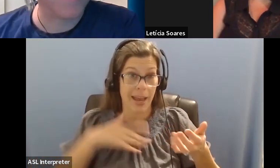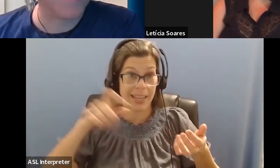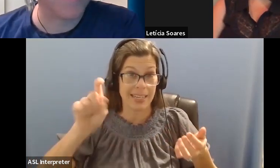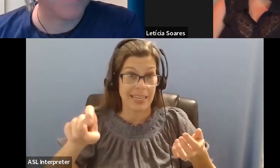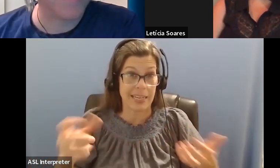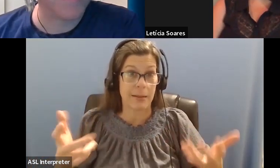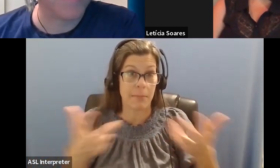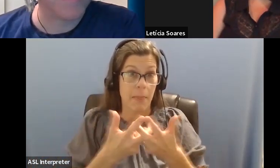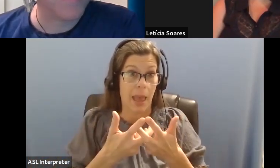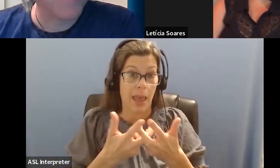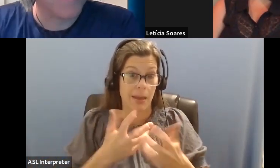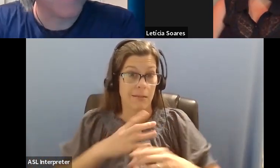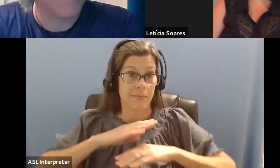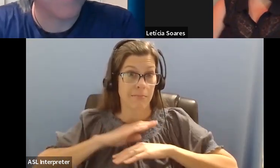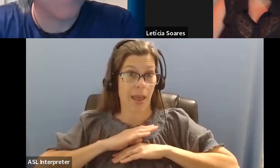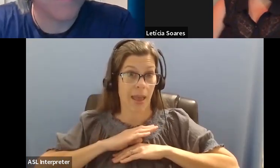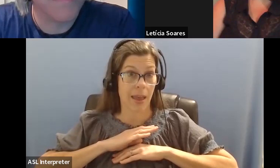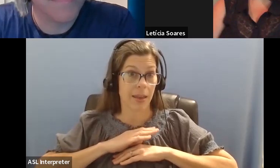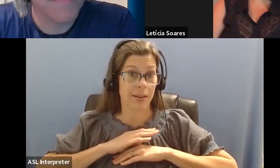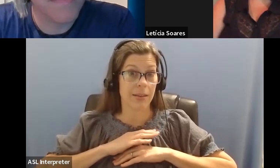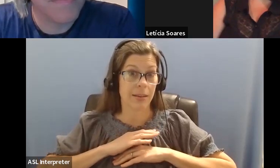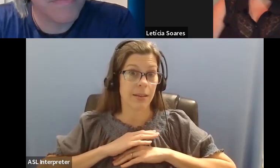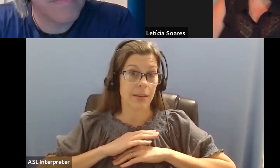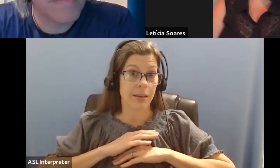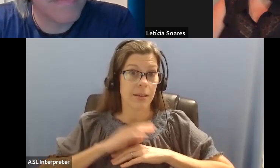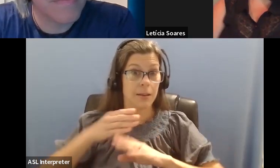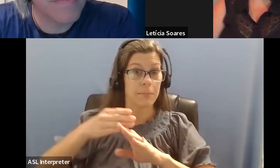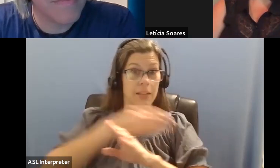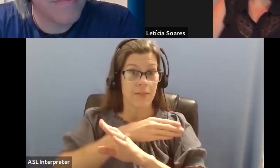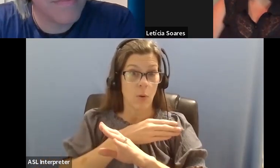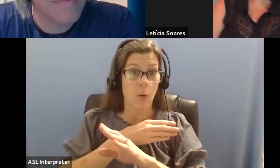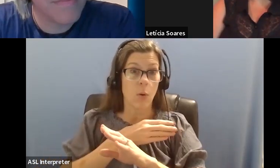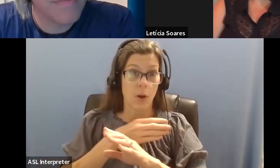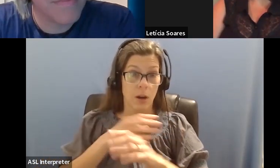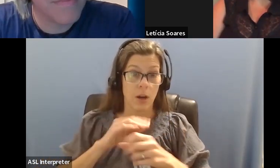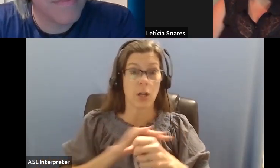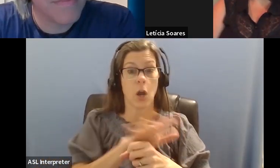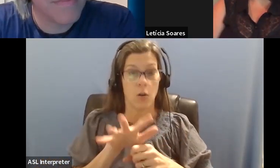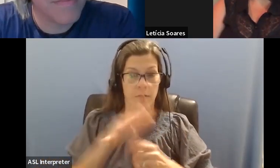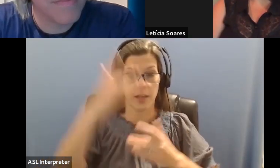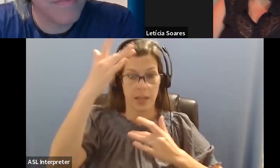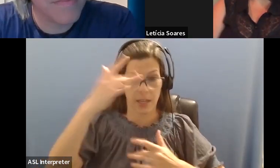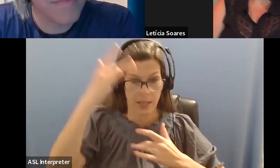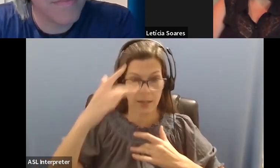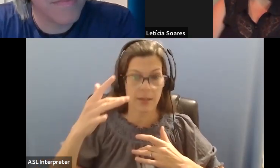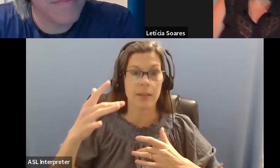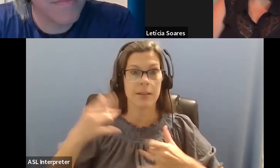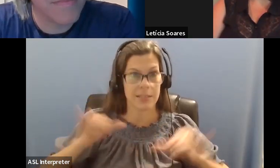Um, and before, from COVID, I was disabled. However,